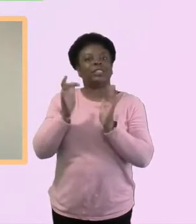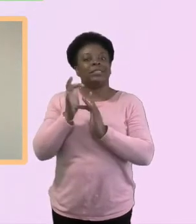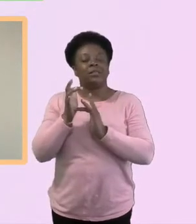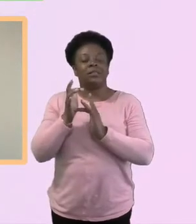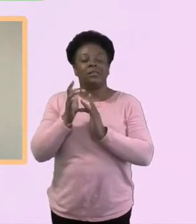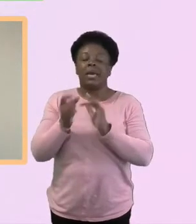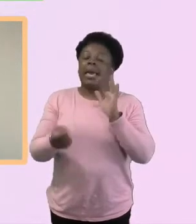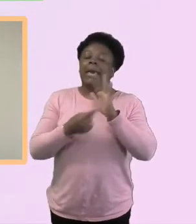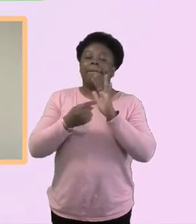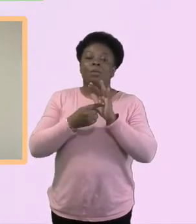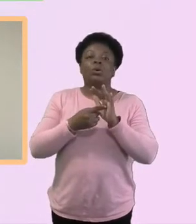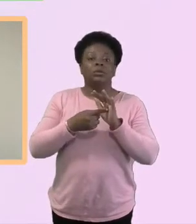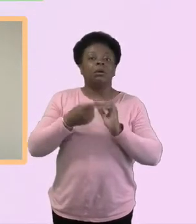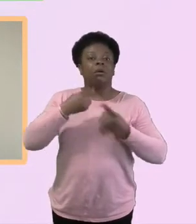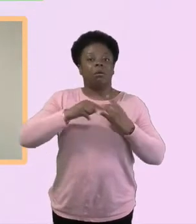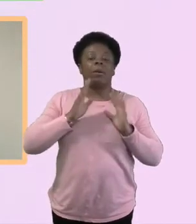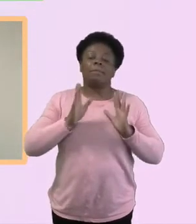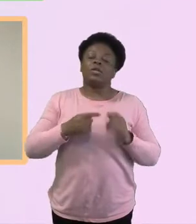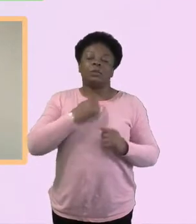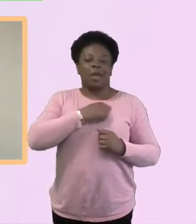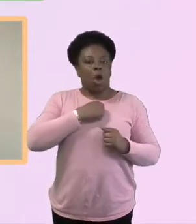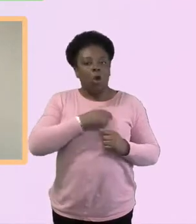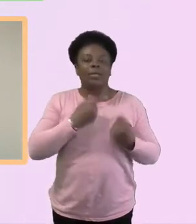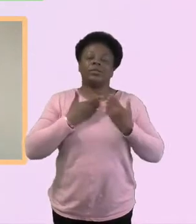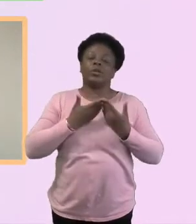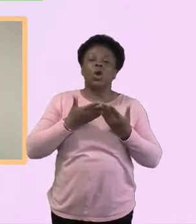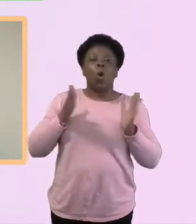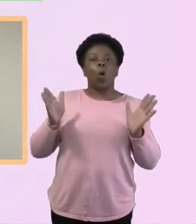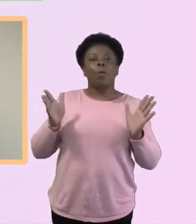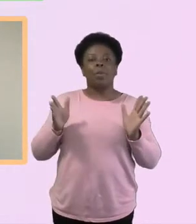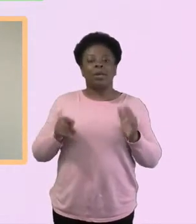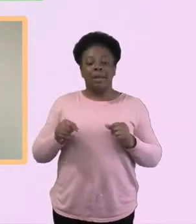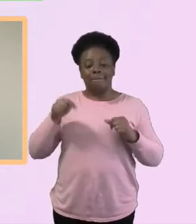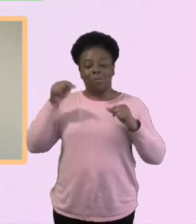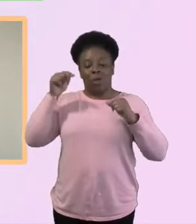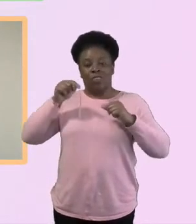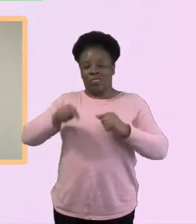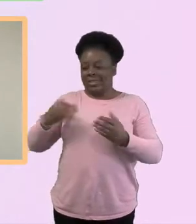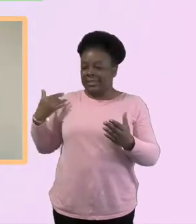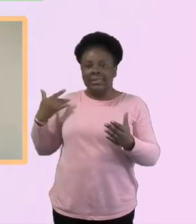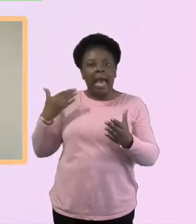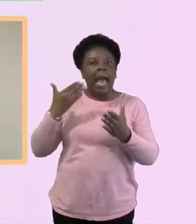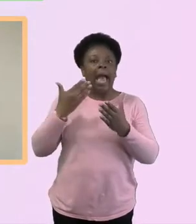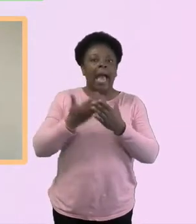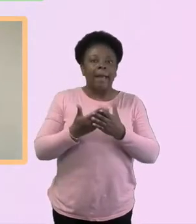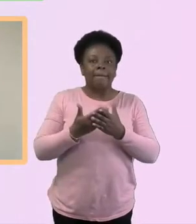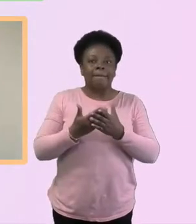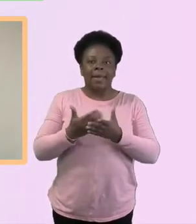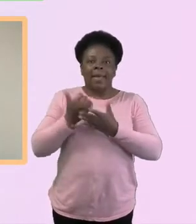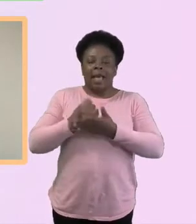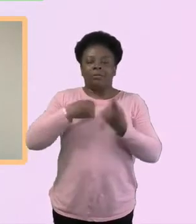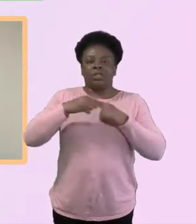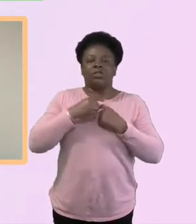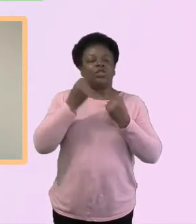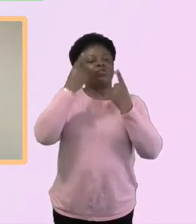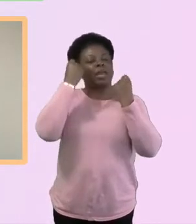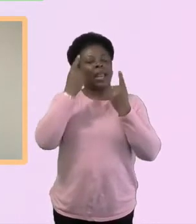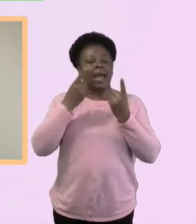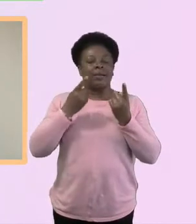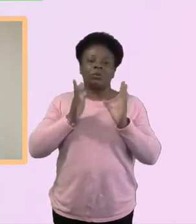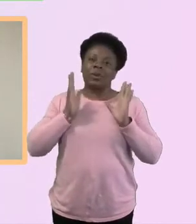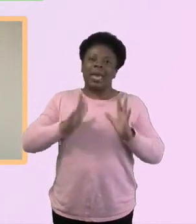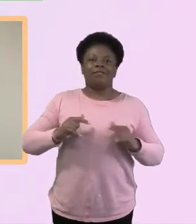always been there. And if this has just heightened that sense of open to God's story. Yeah. I think I would,